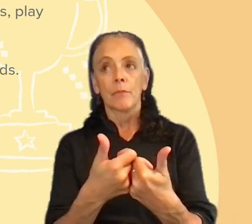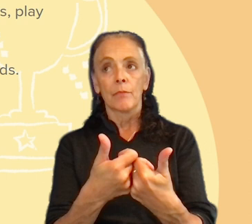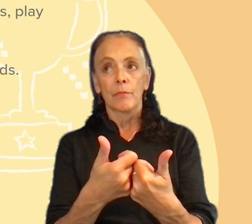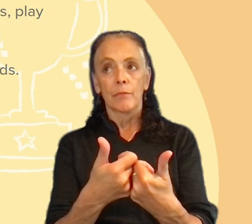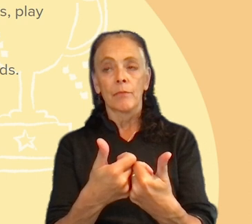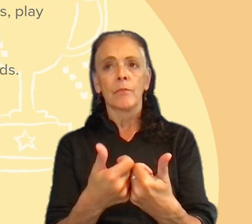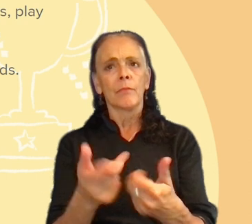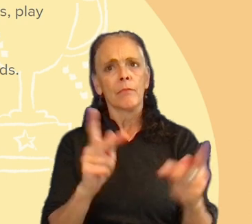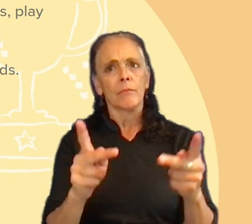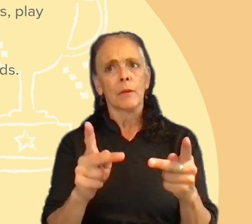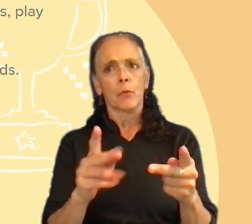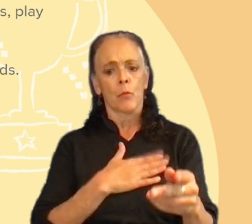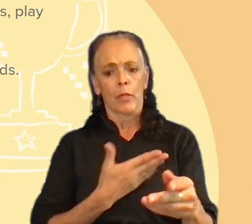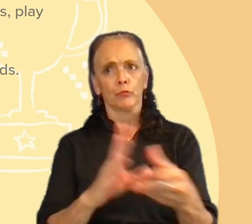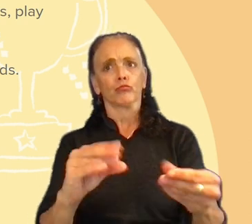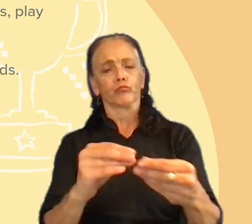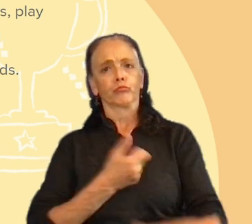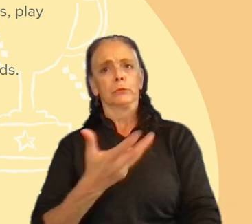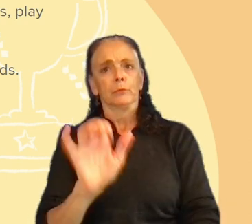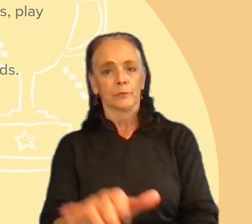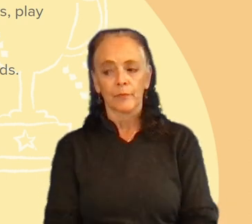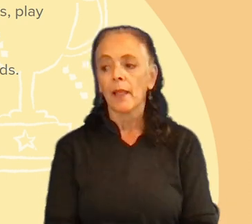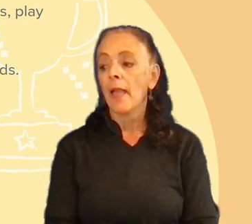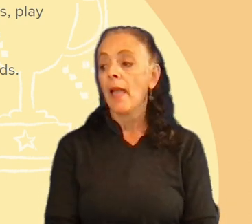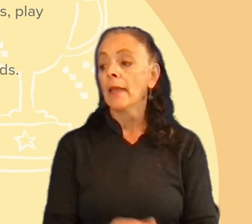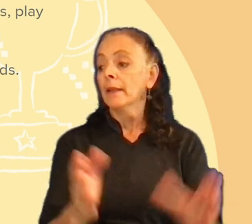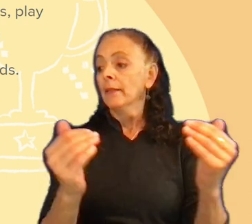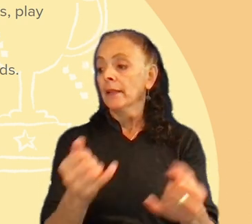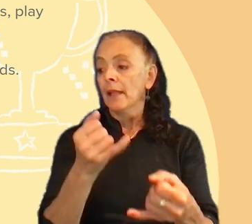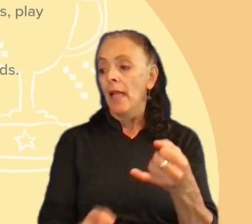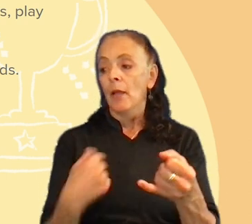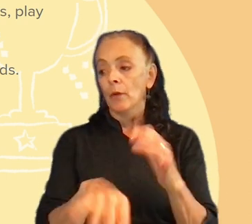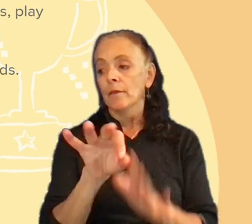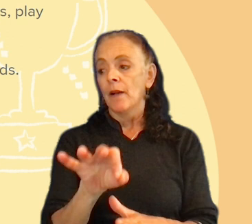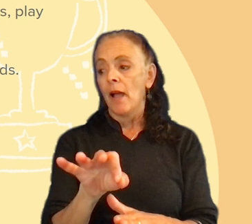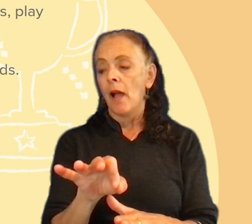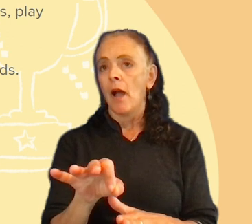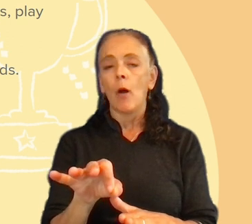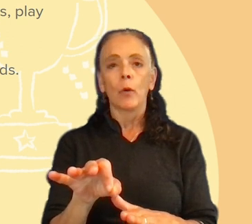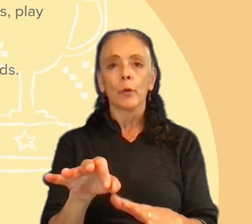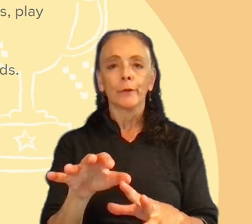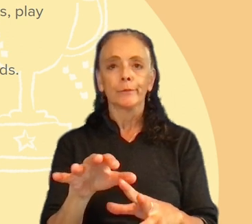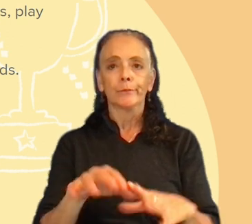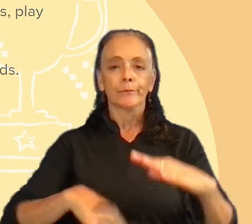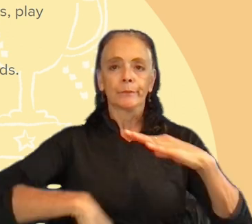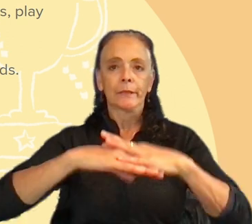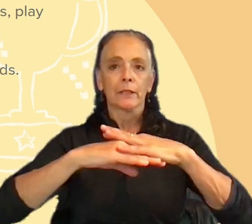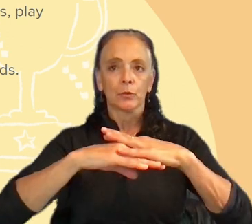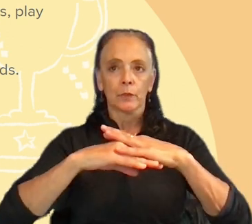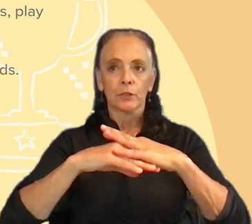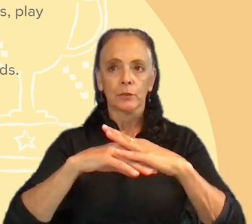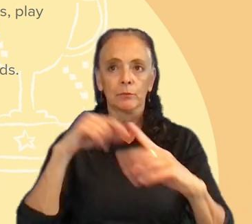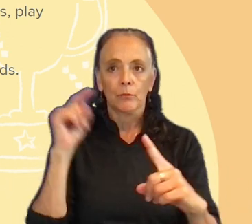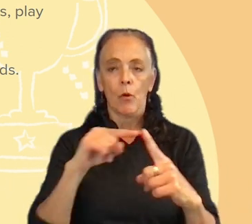vocal about that. And in the end, we detected that we were at a saturation point when considering inputs from